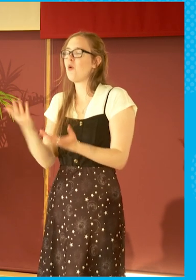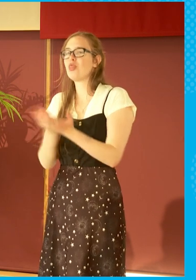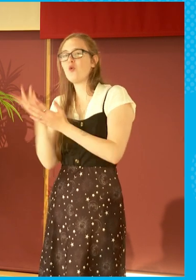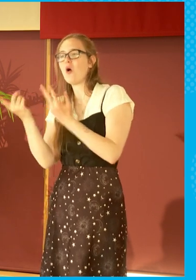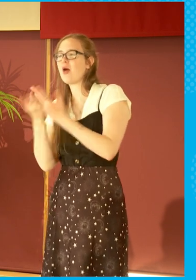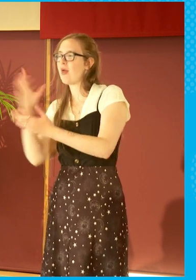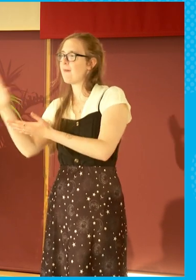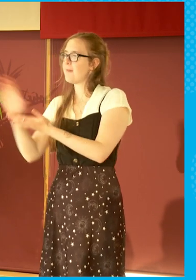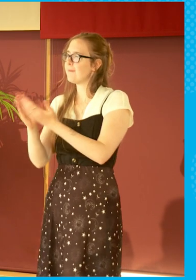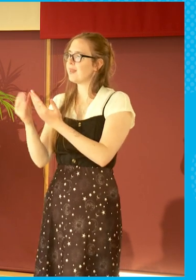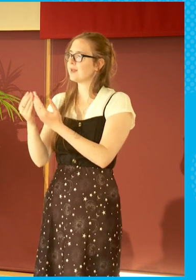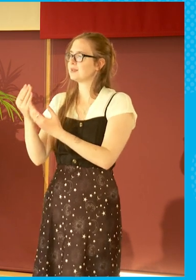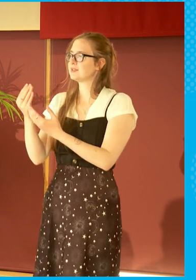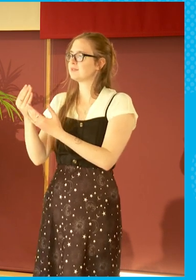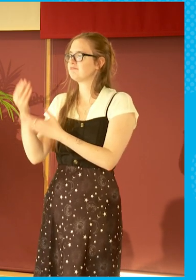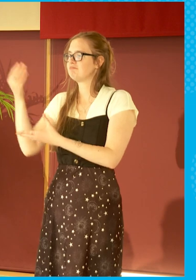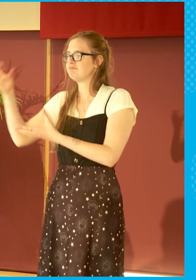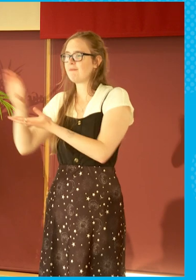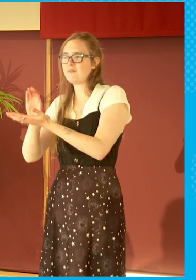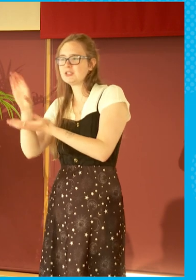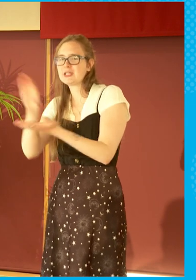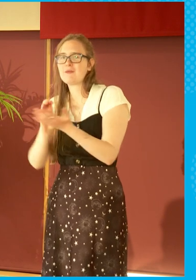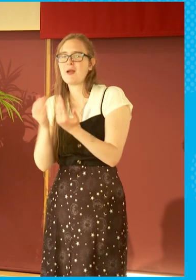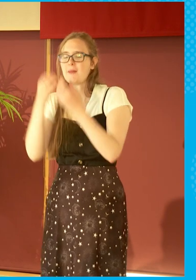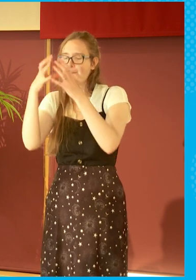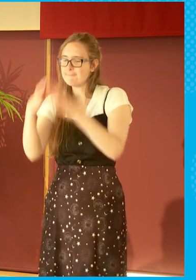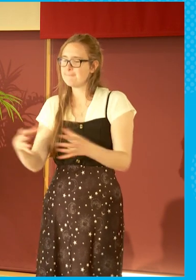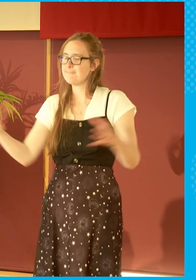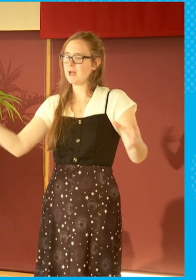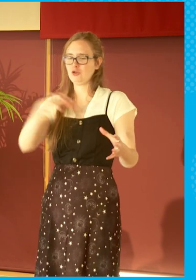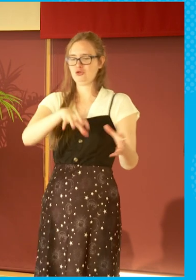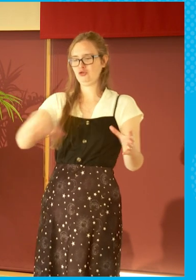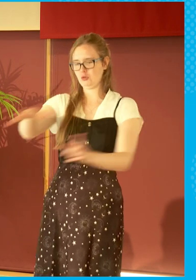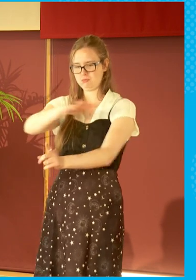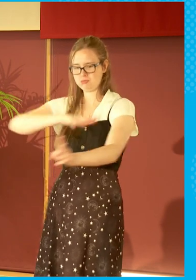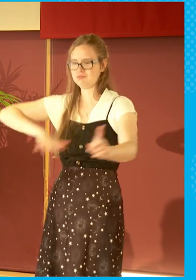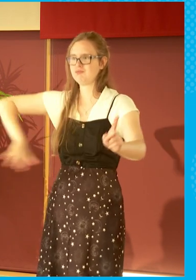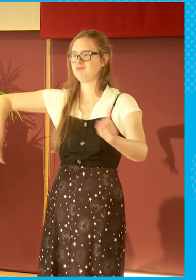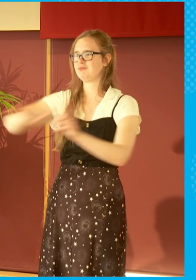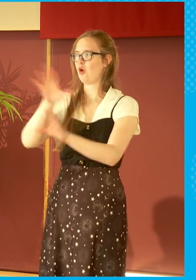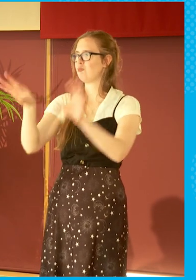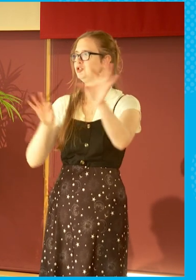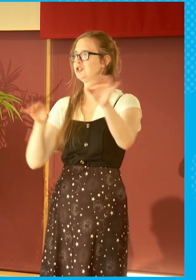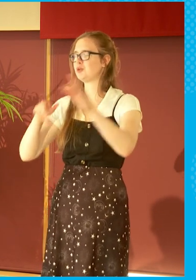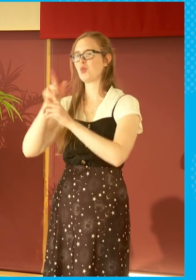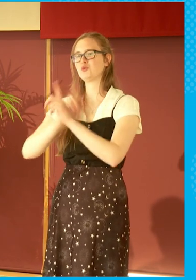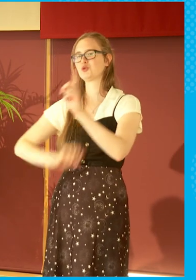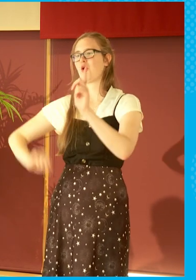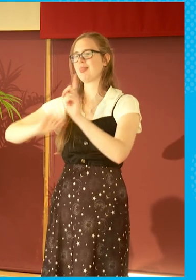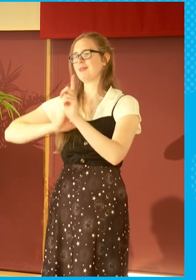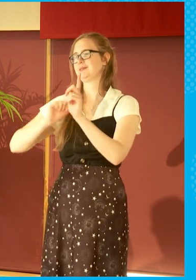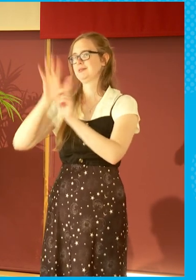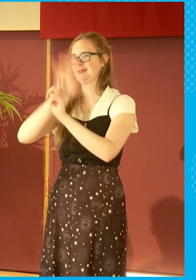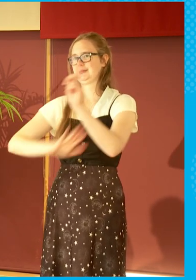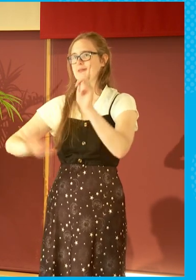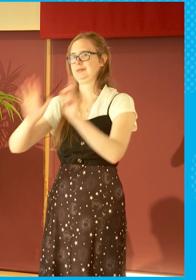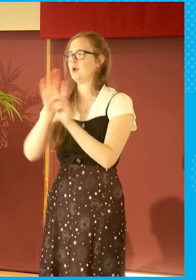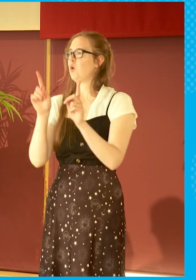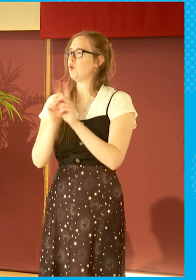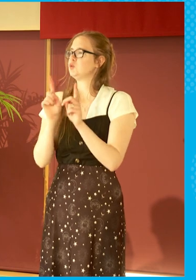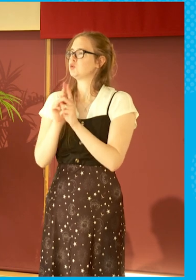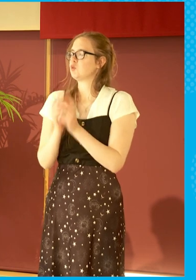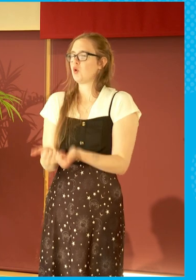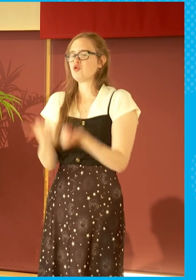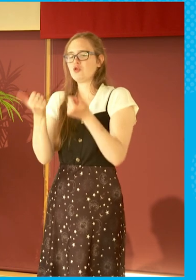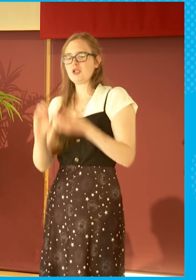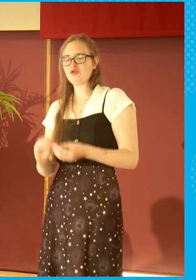investment and private investment, a much bigger studio landscape in Scotland. And what it turns out we are particularly great at making is the kind of